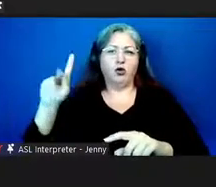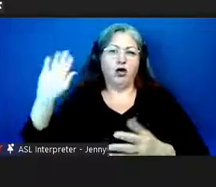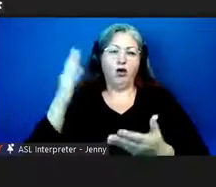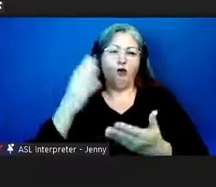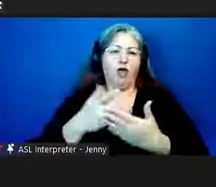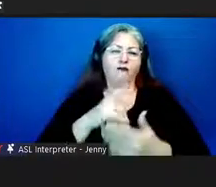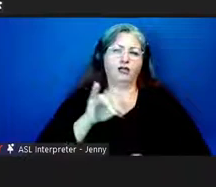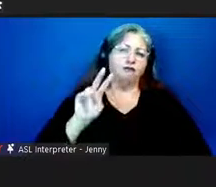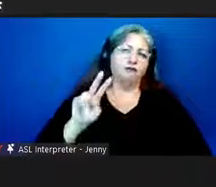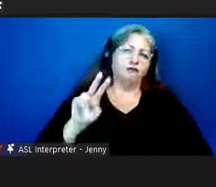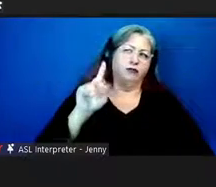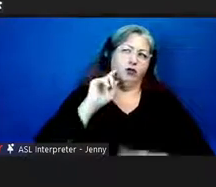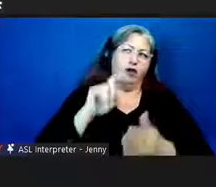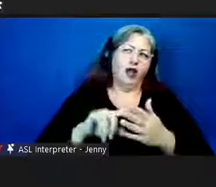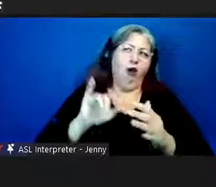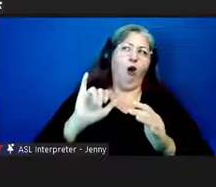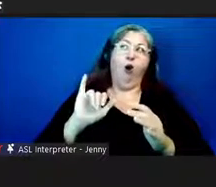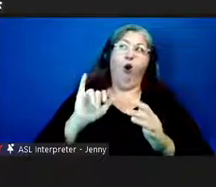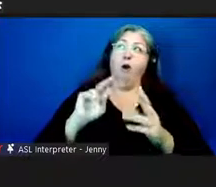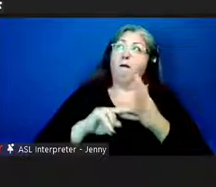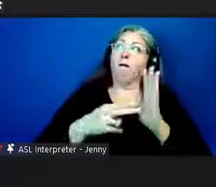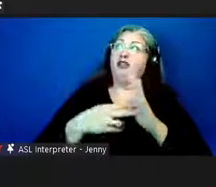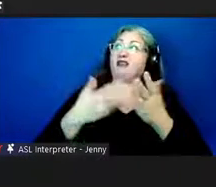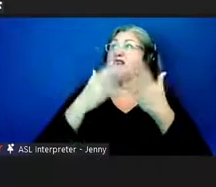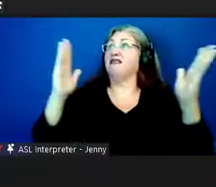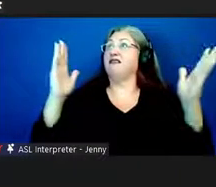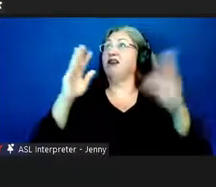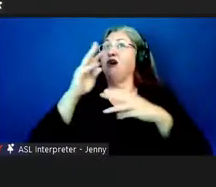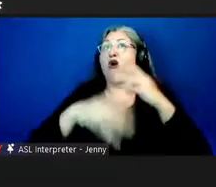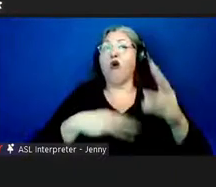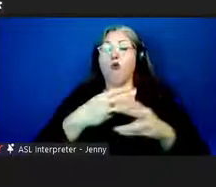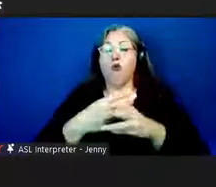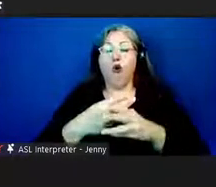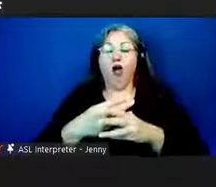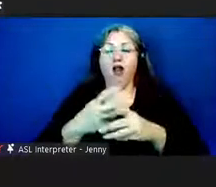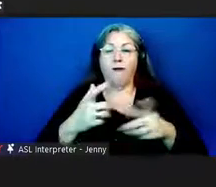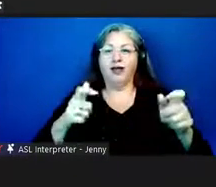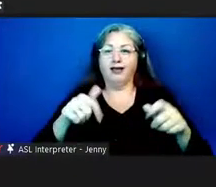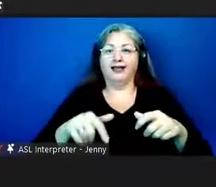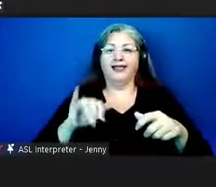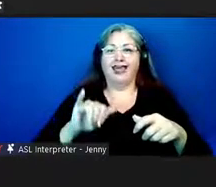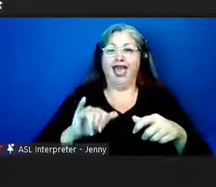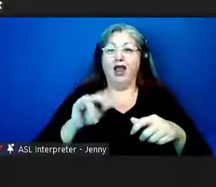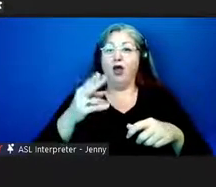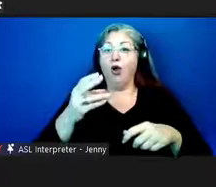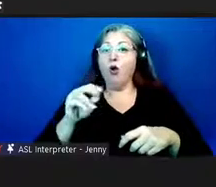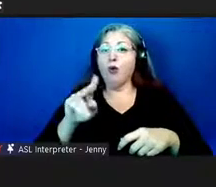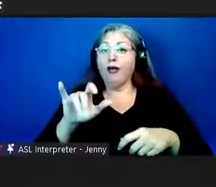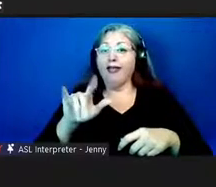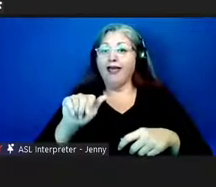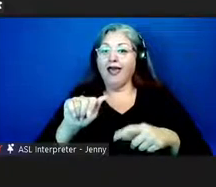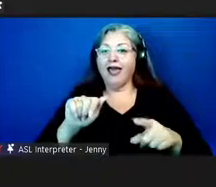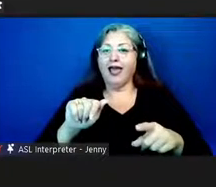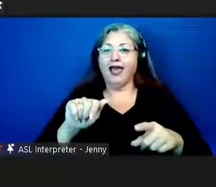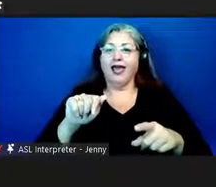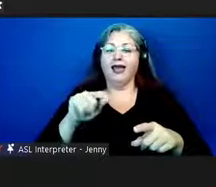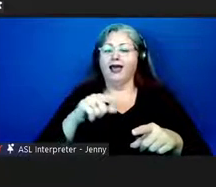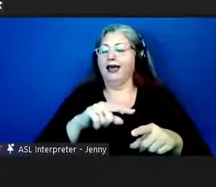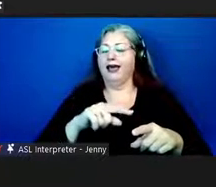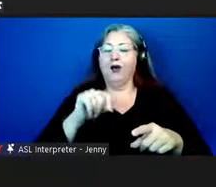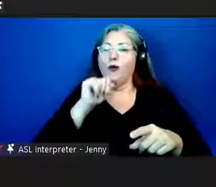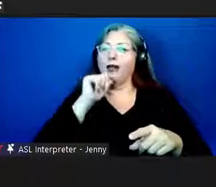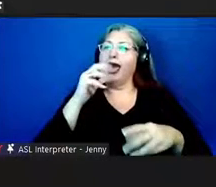there is a much larger world out there that our our hokulea canoe didn't take us out to do a complete